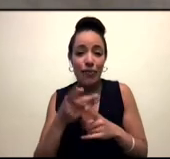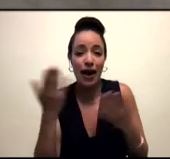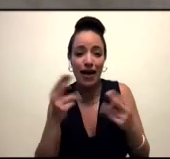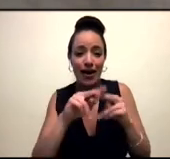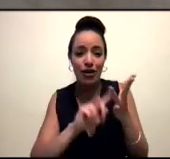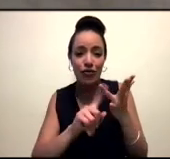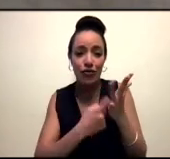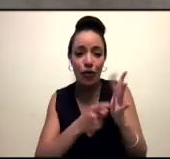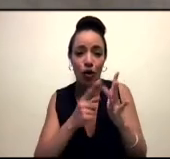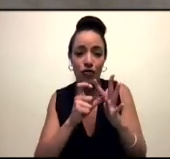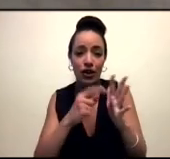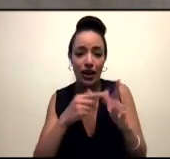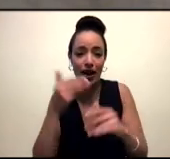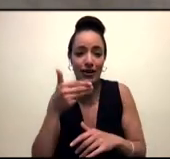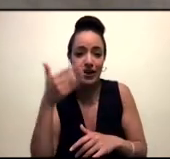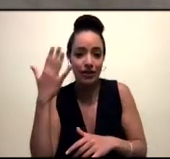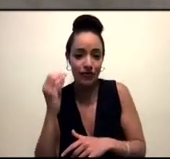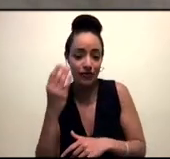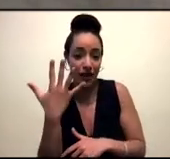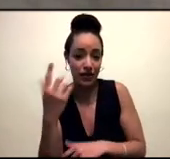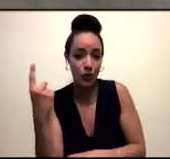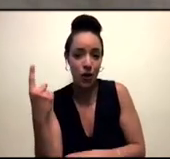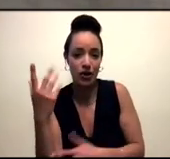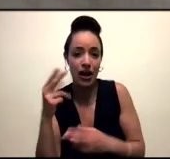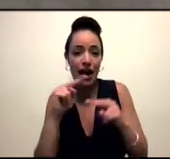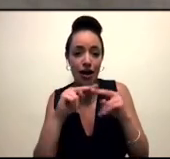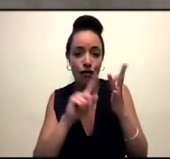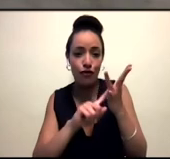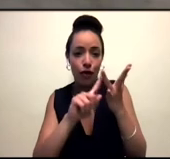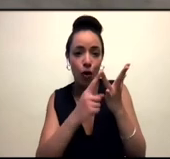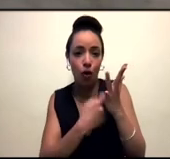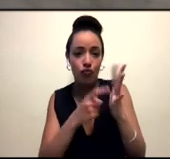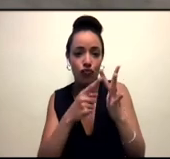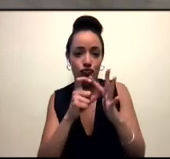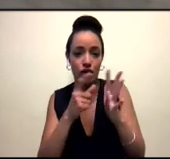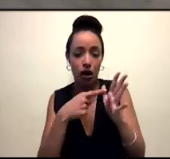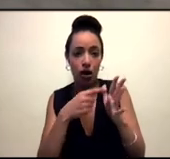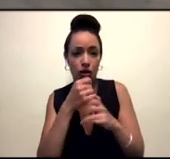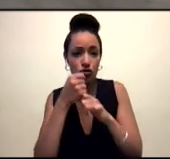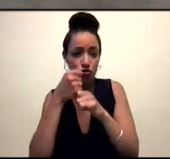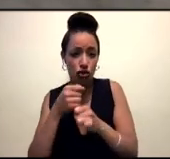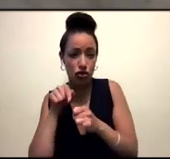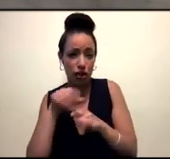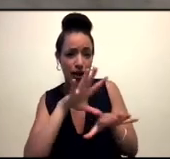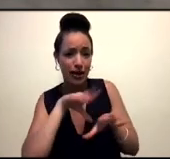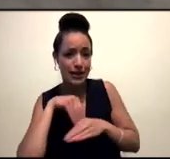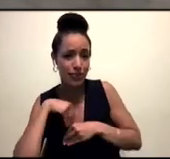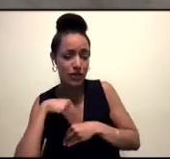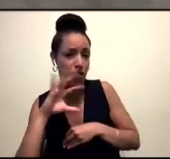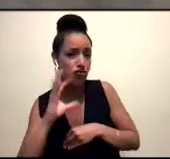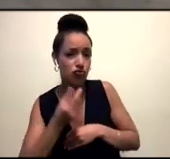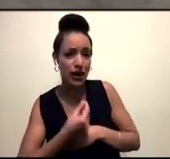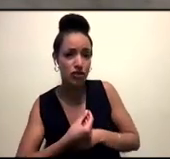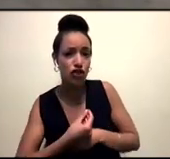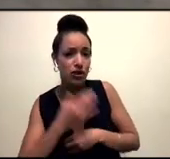Even in the segregated city in 1951 in Florida, the church accepted her. The white people accepted her.